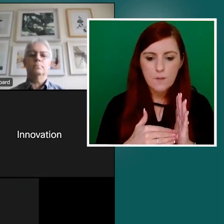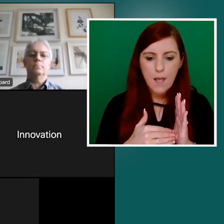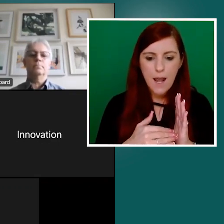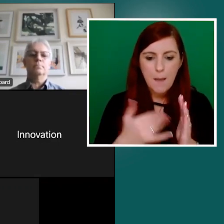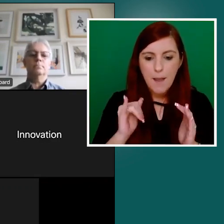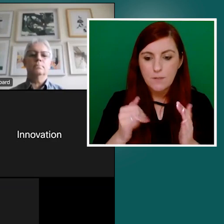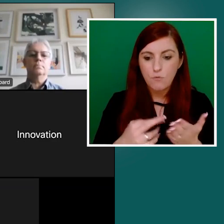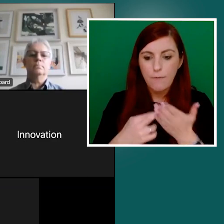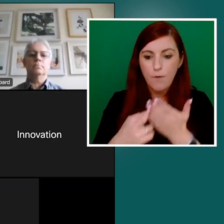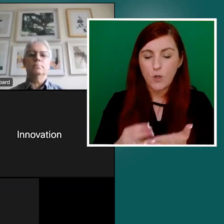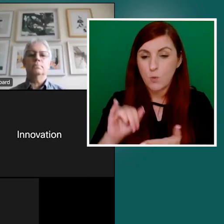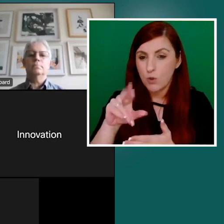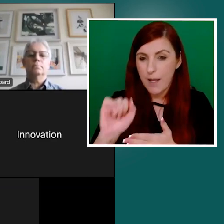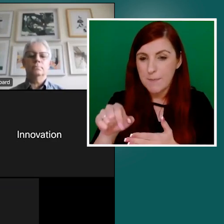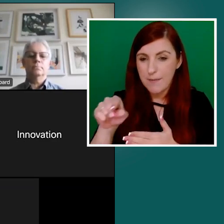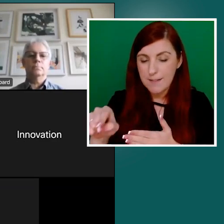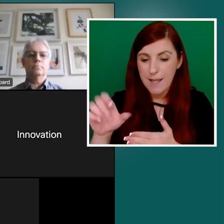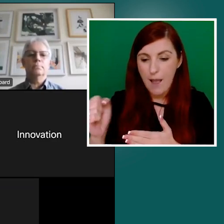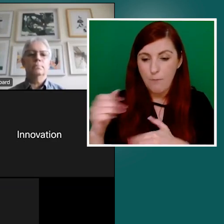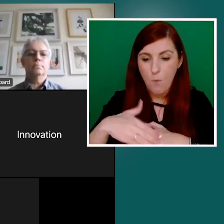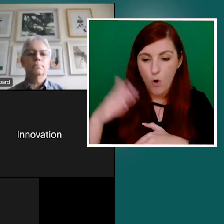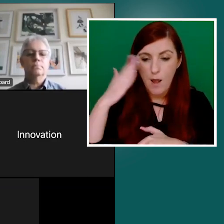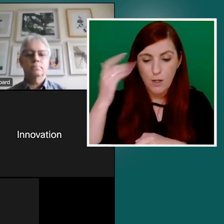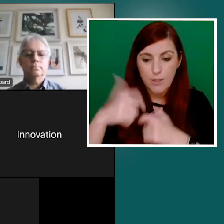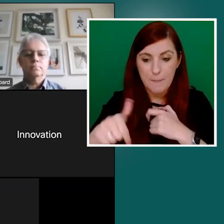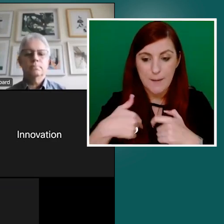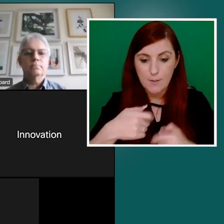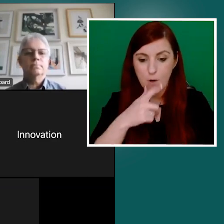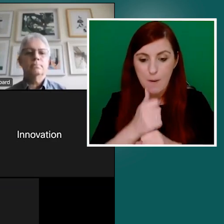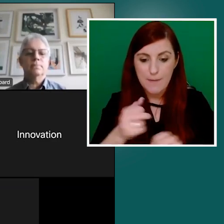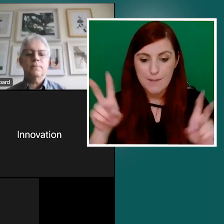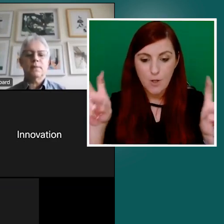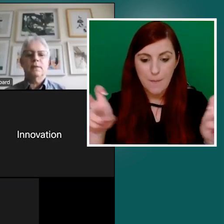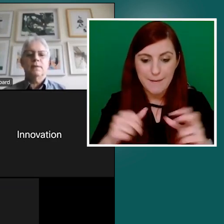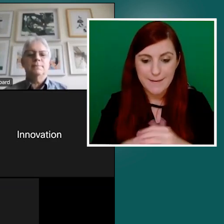if I may. Certainly. Certainly. James, do you want to comment?